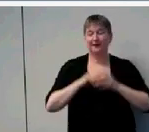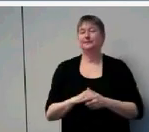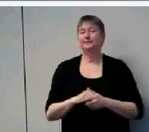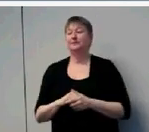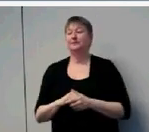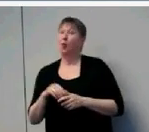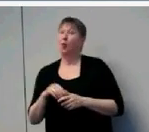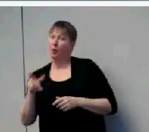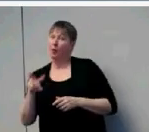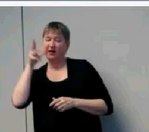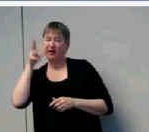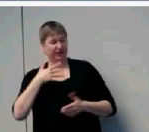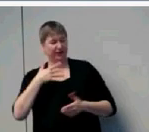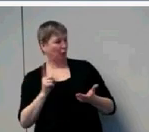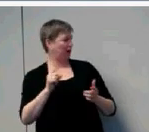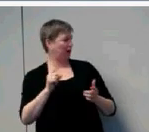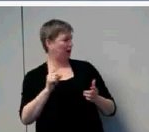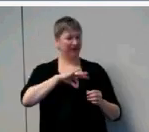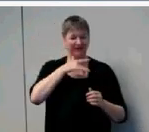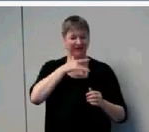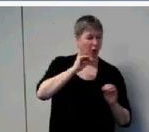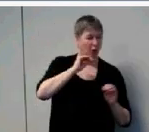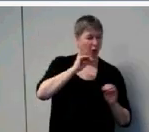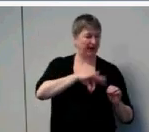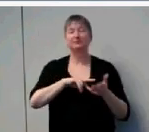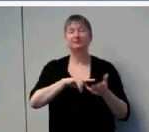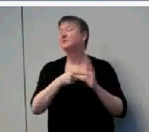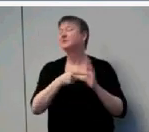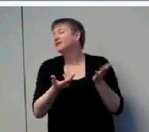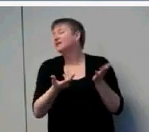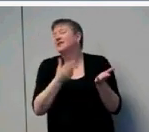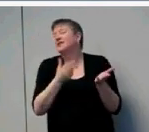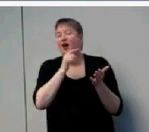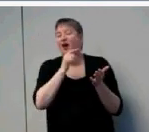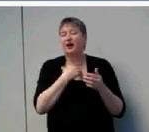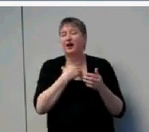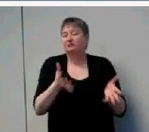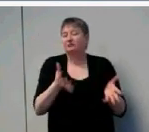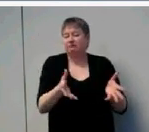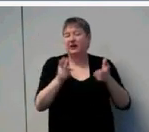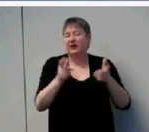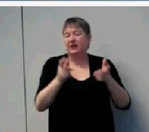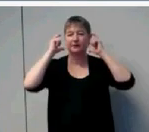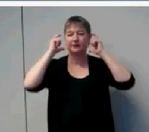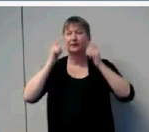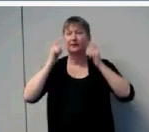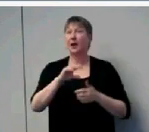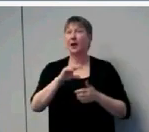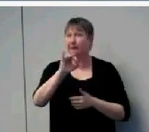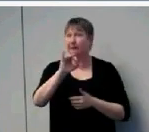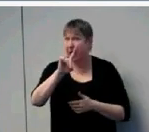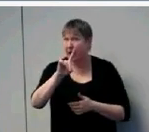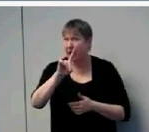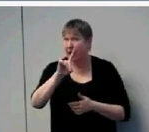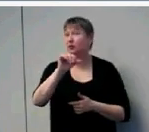their children had lower use. And we could imagine that for parents of children with mild hearing loss. They see them responding to